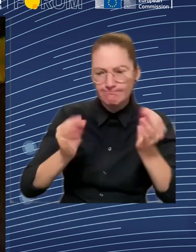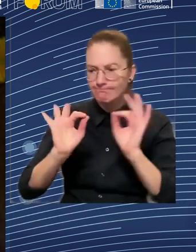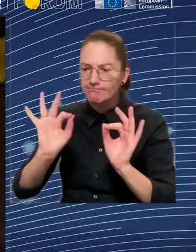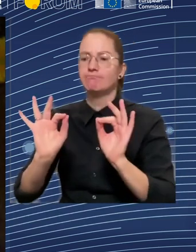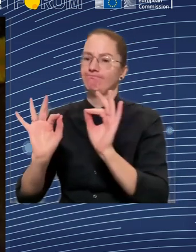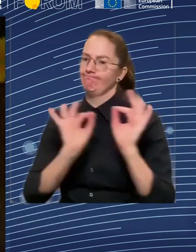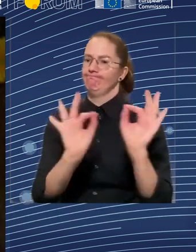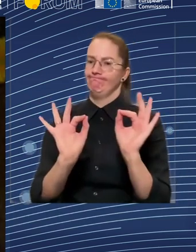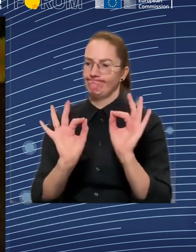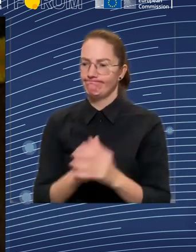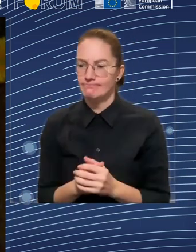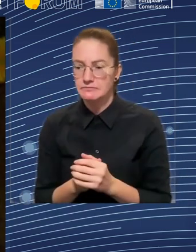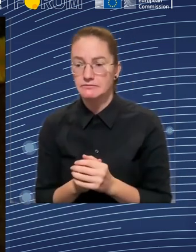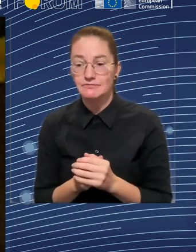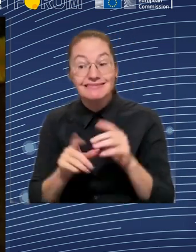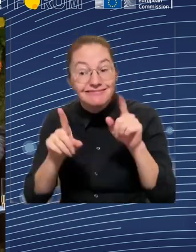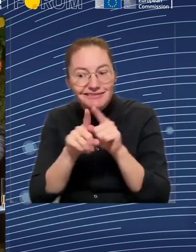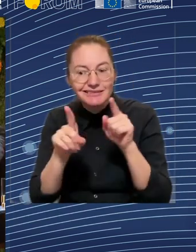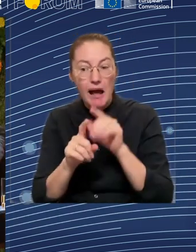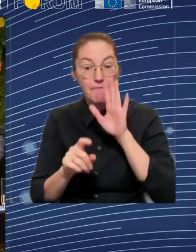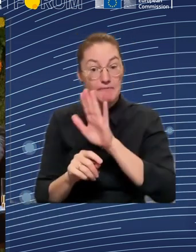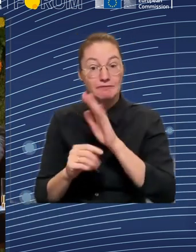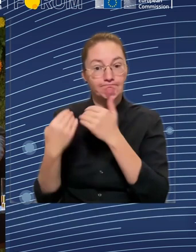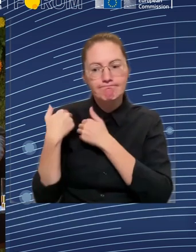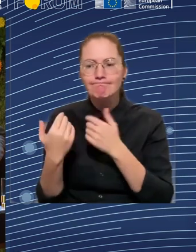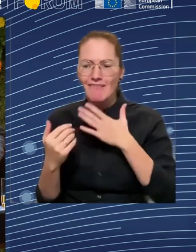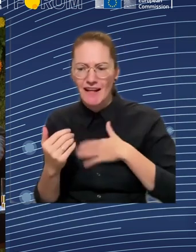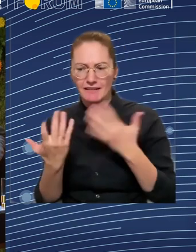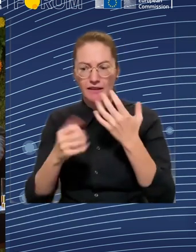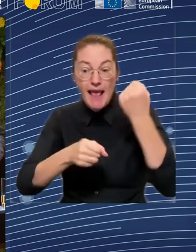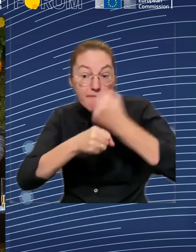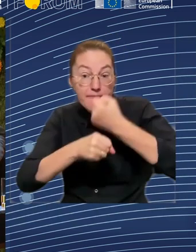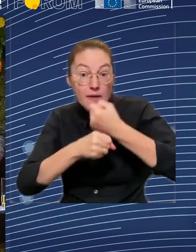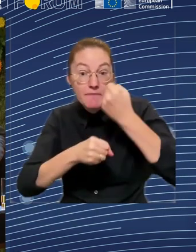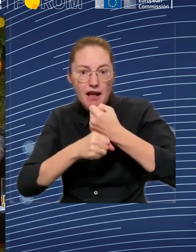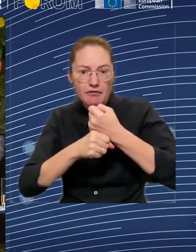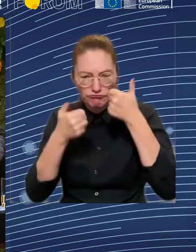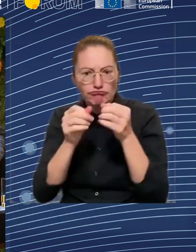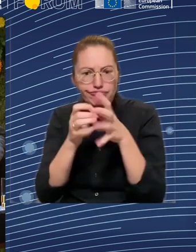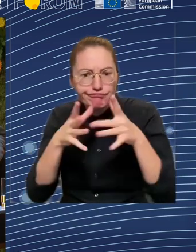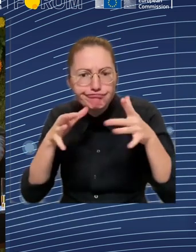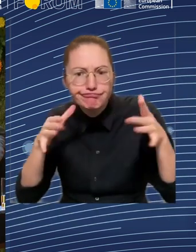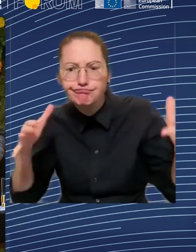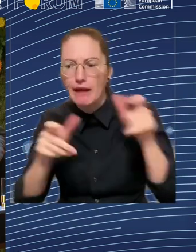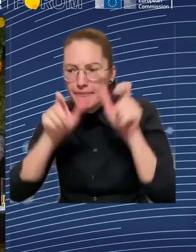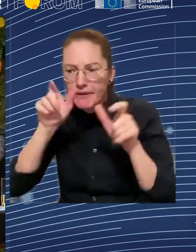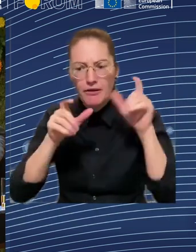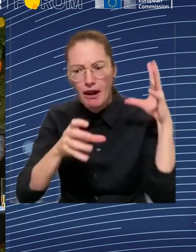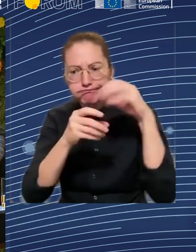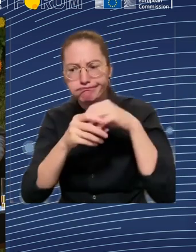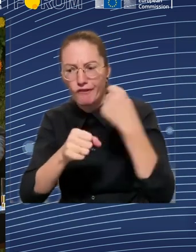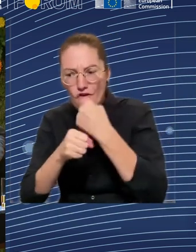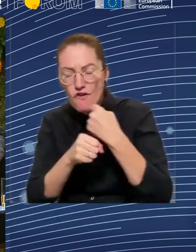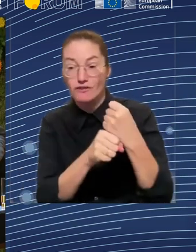opportunity of the green jobs creations because we have to address